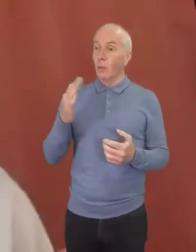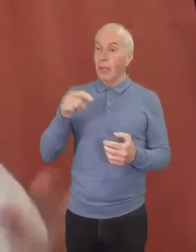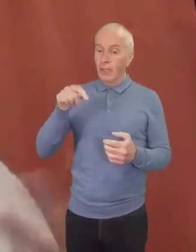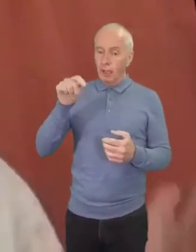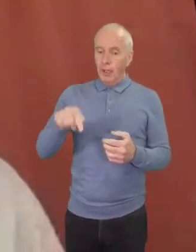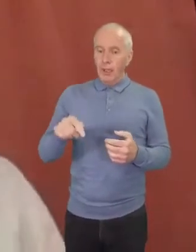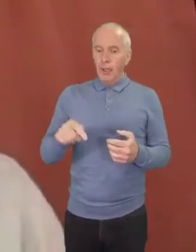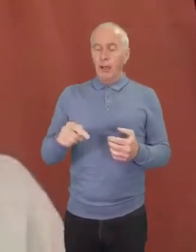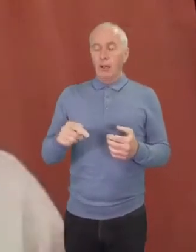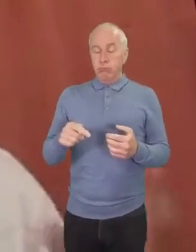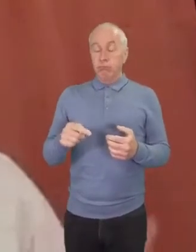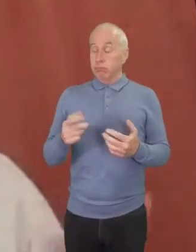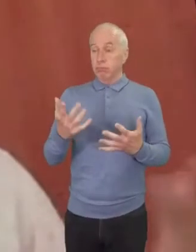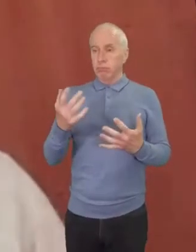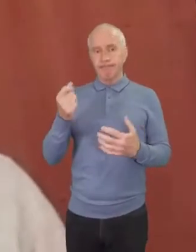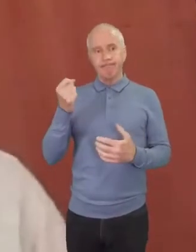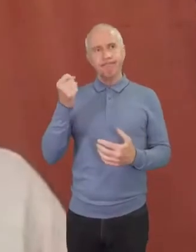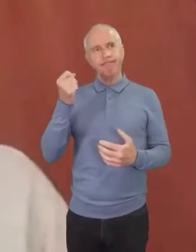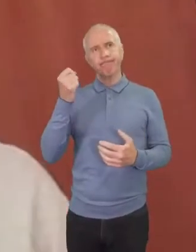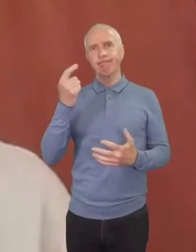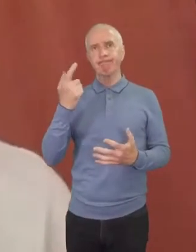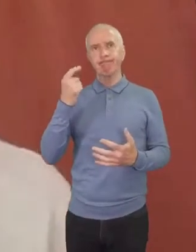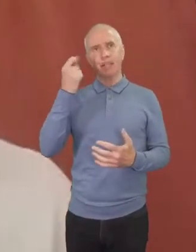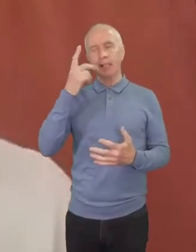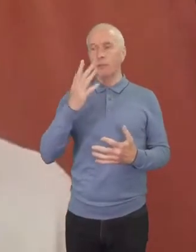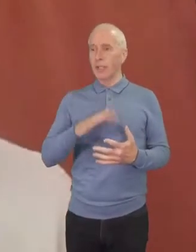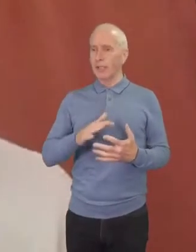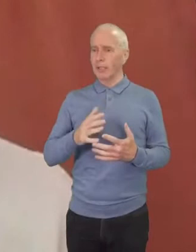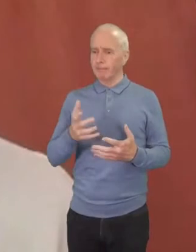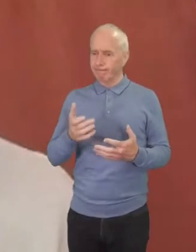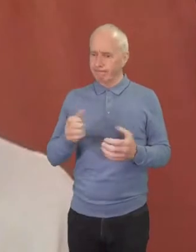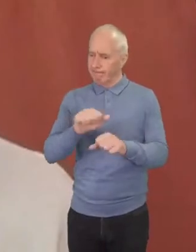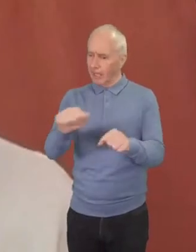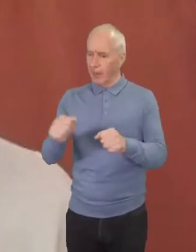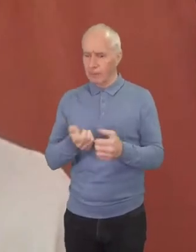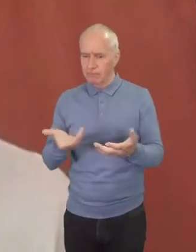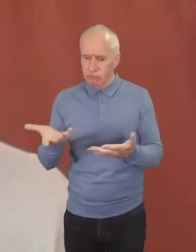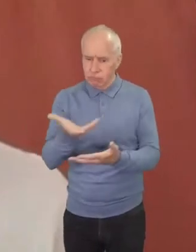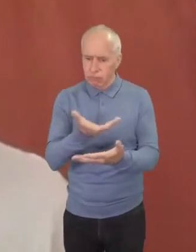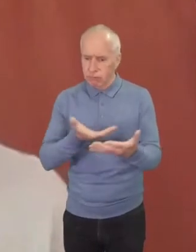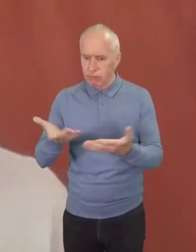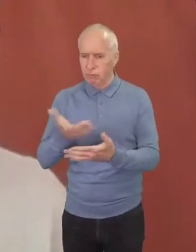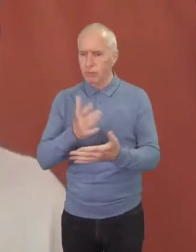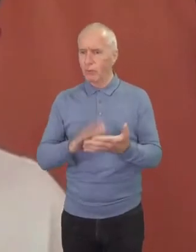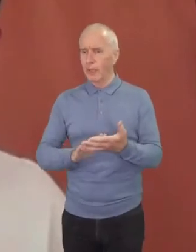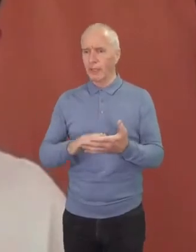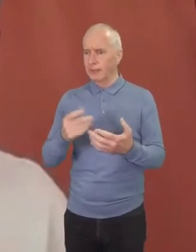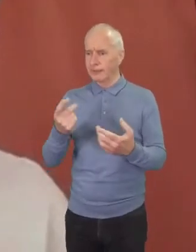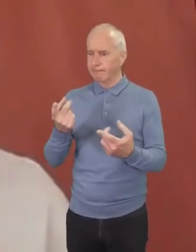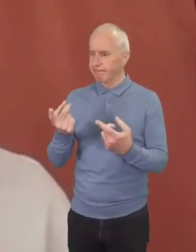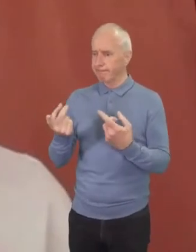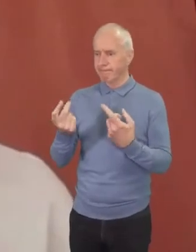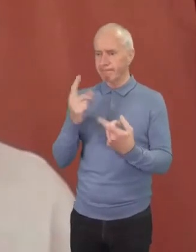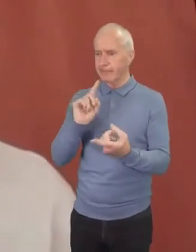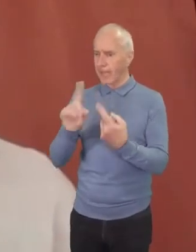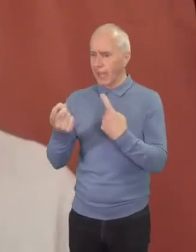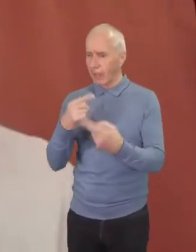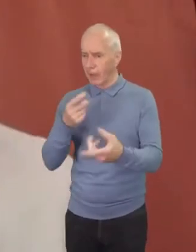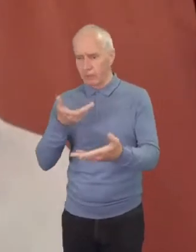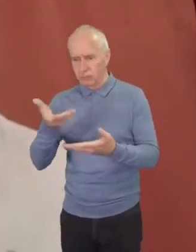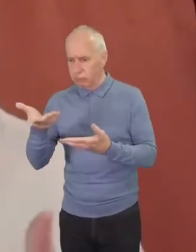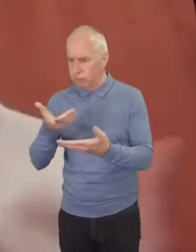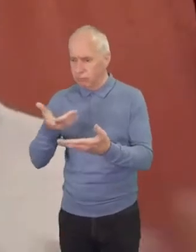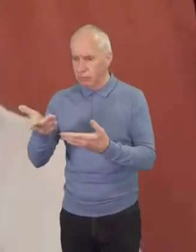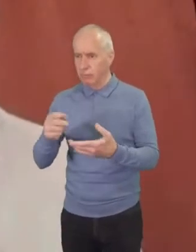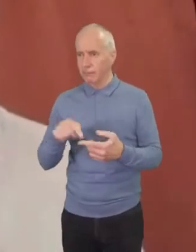idea that i mean it's kind of been a theme that in our conversation in the the the this dialogue has been um that that this